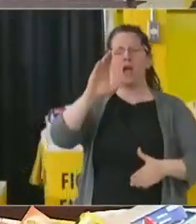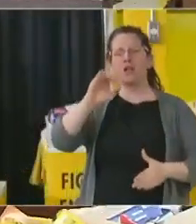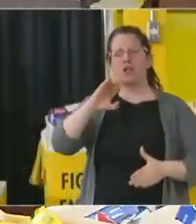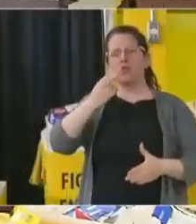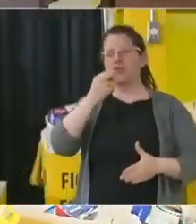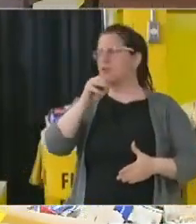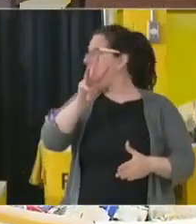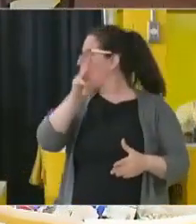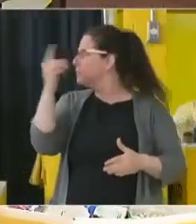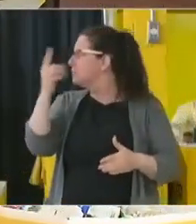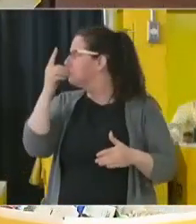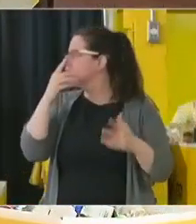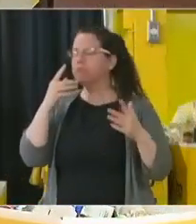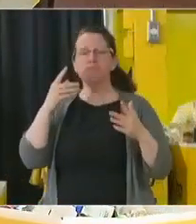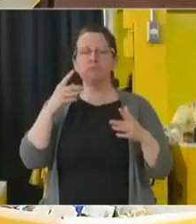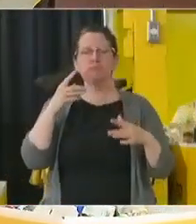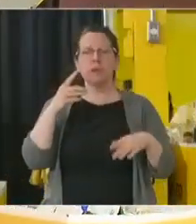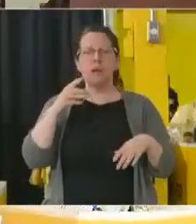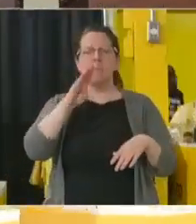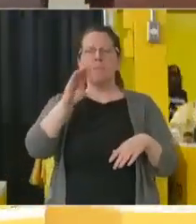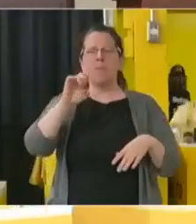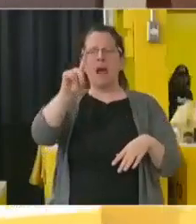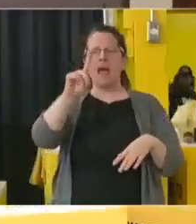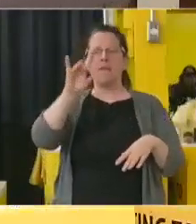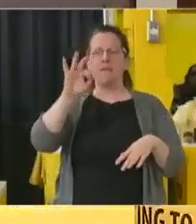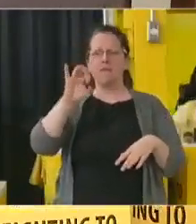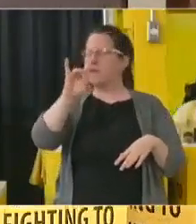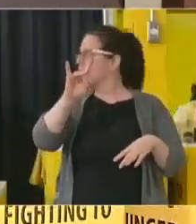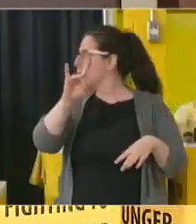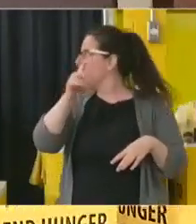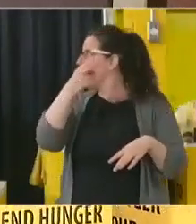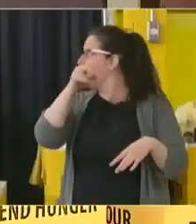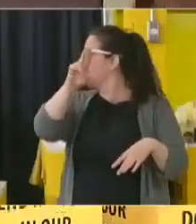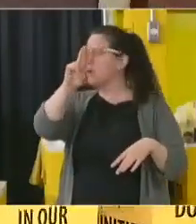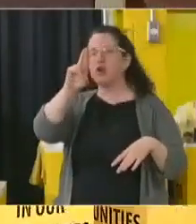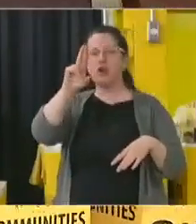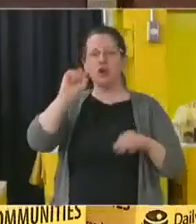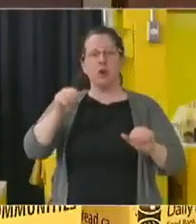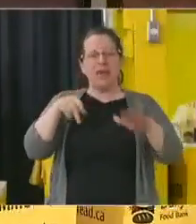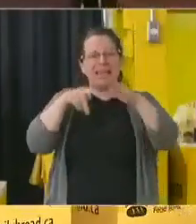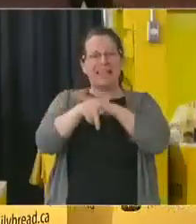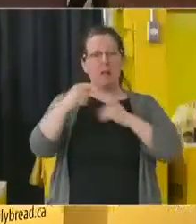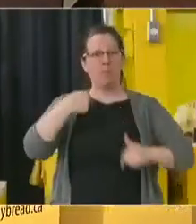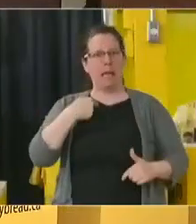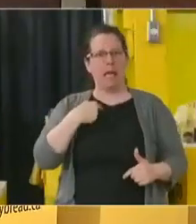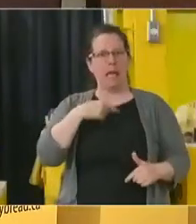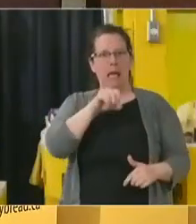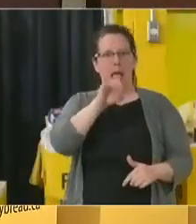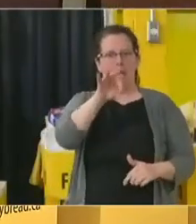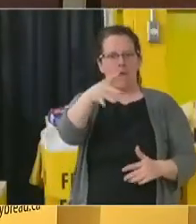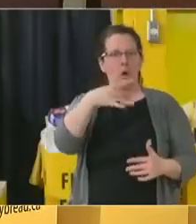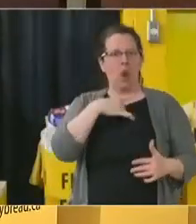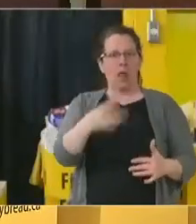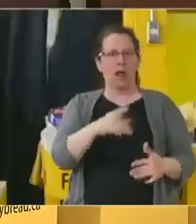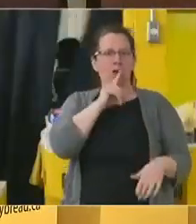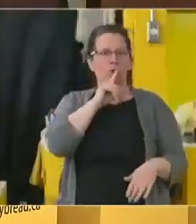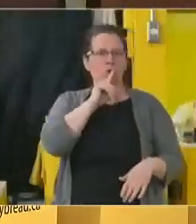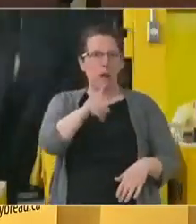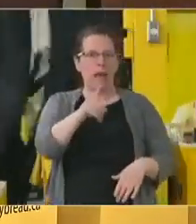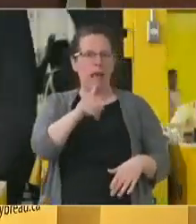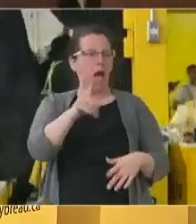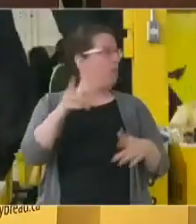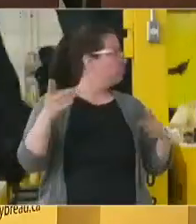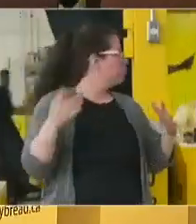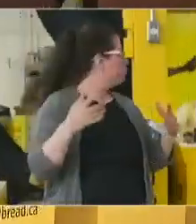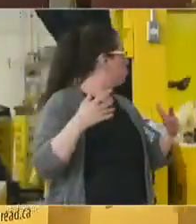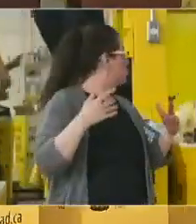Mark Saunders, Brad Bradford, Miss Hunter. You can kill me if you like the real care